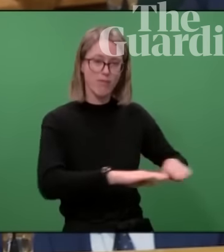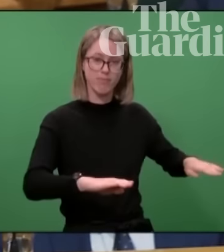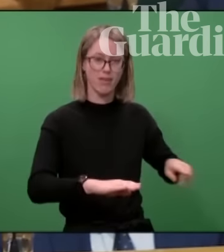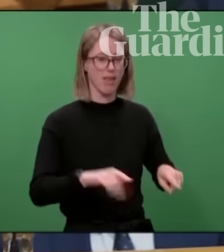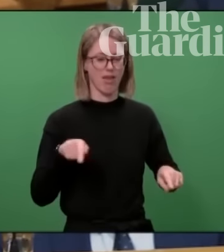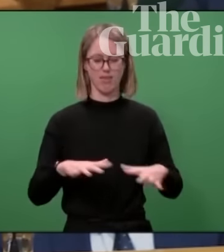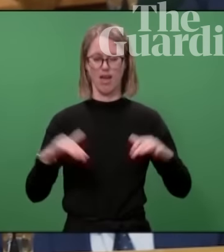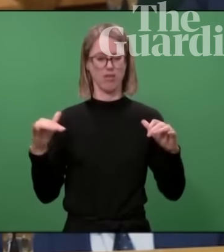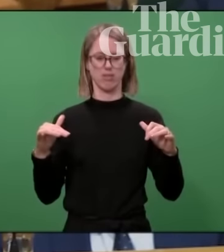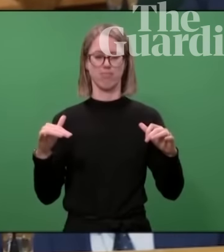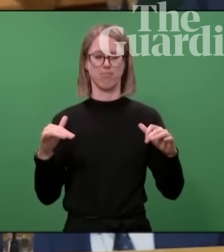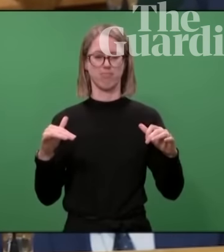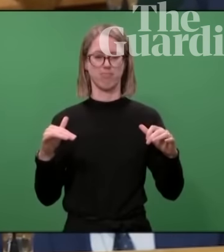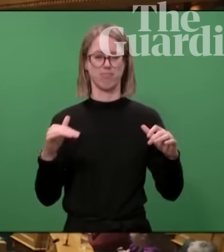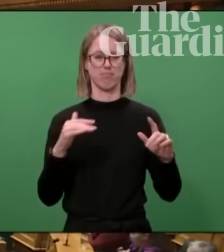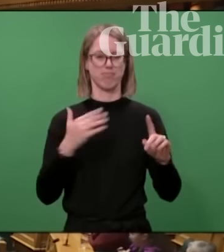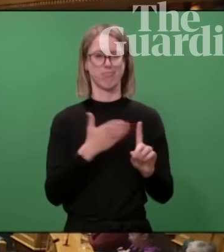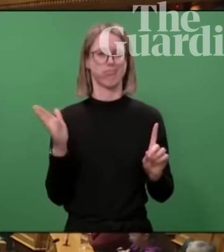find this House in disrepute.